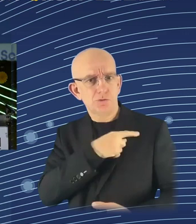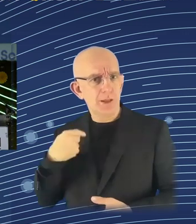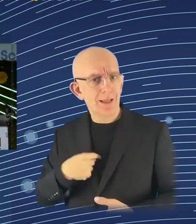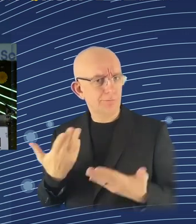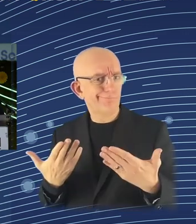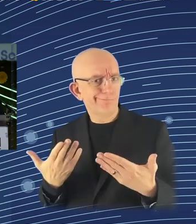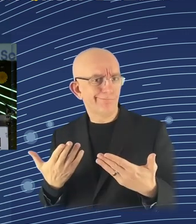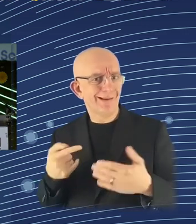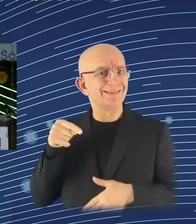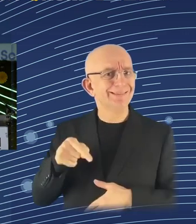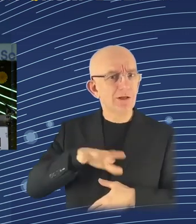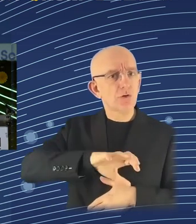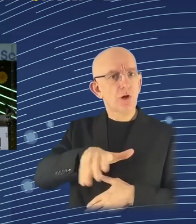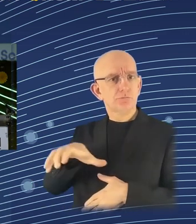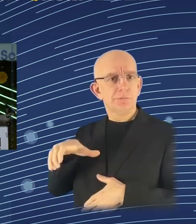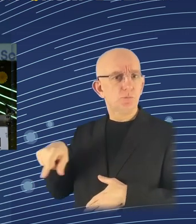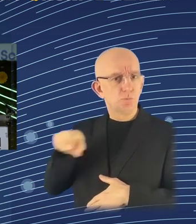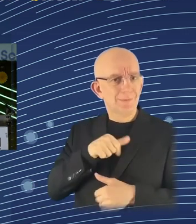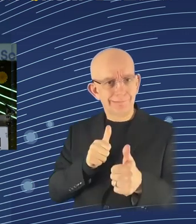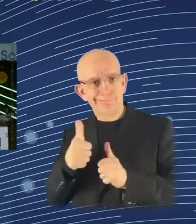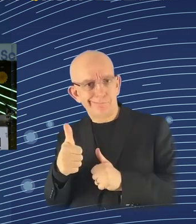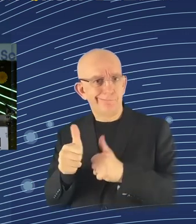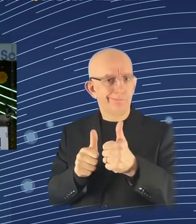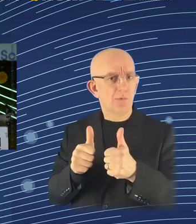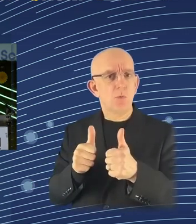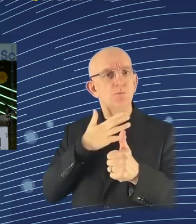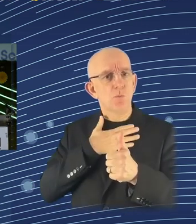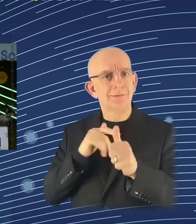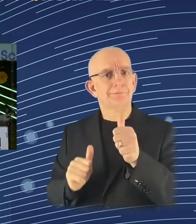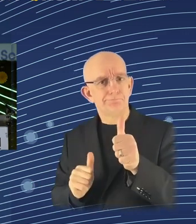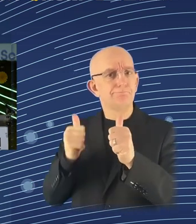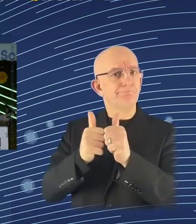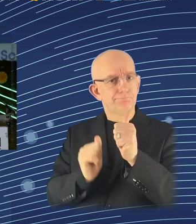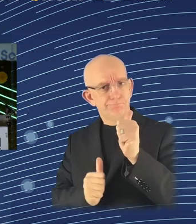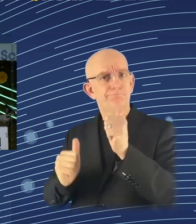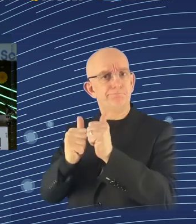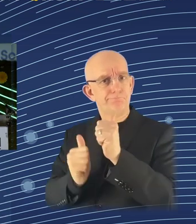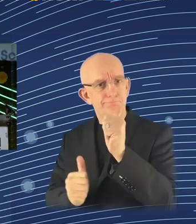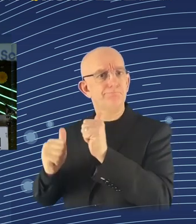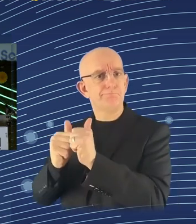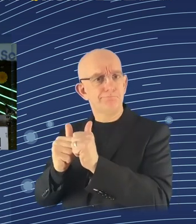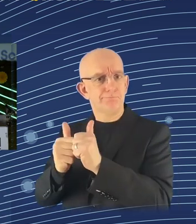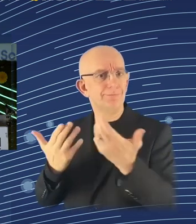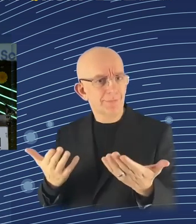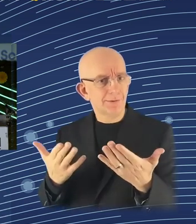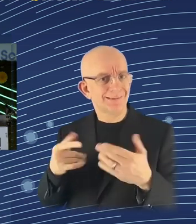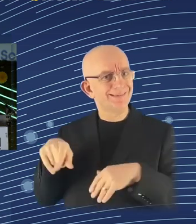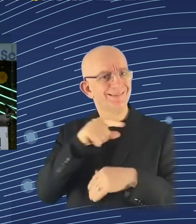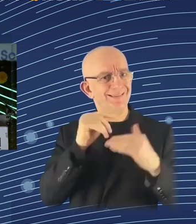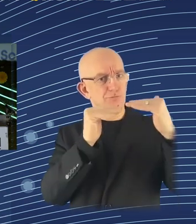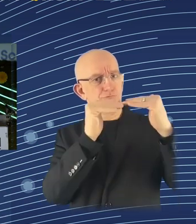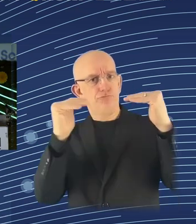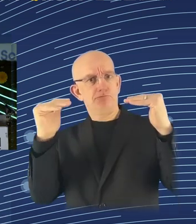Now, there have been some informed guesses about jobs. What we know is that the